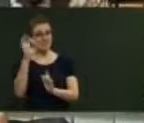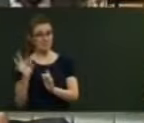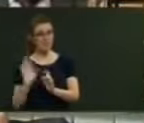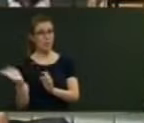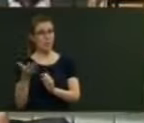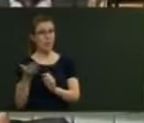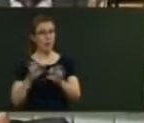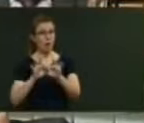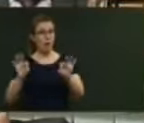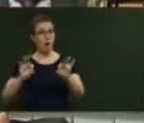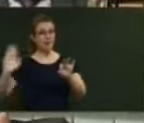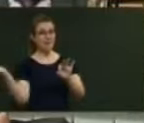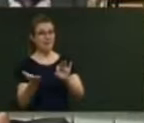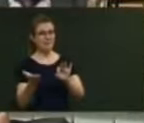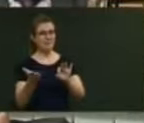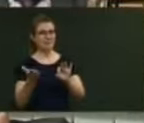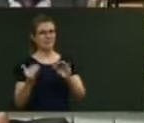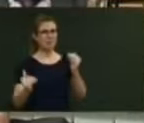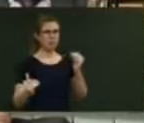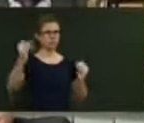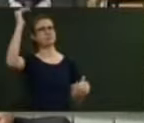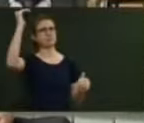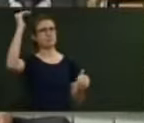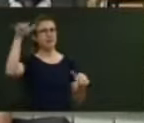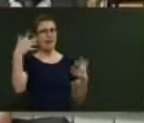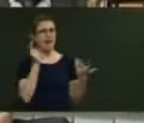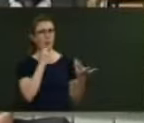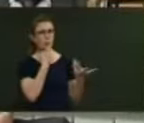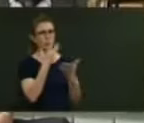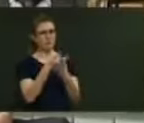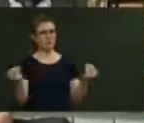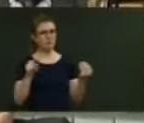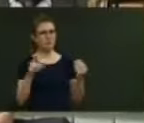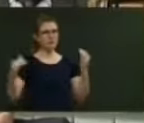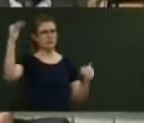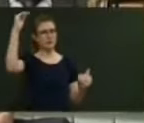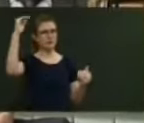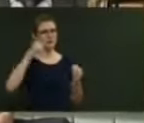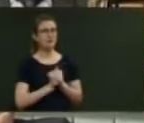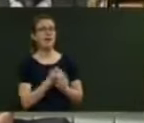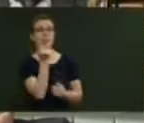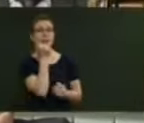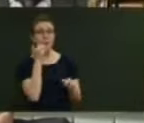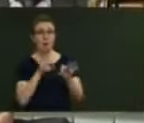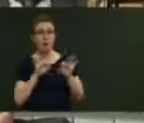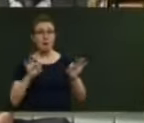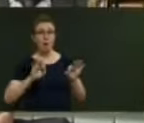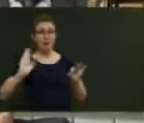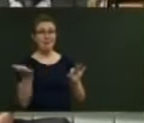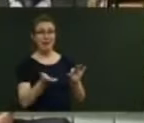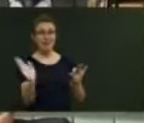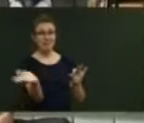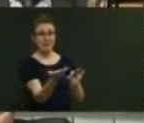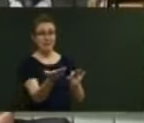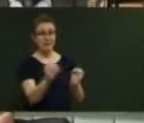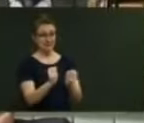Stephen Joyce. Well, Mr Speaker, the number of logs cut has grown dramatically over that period, and the amount